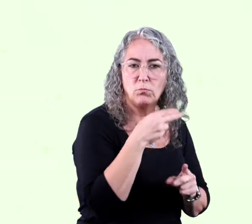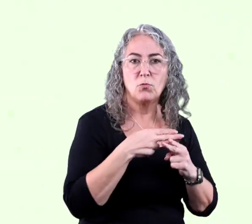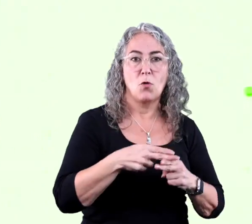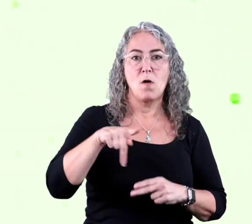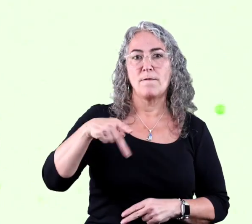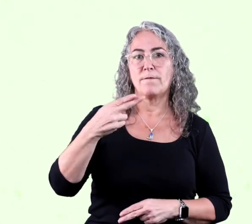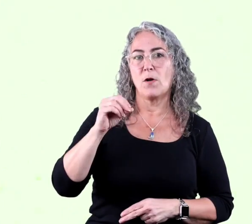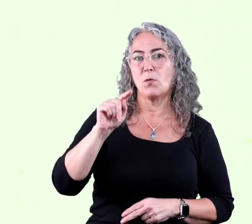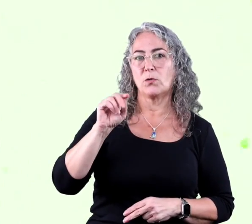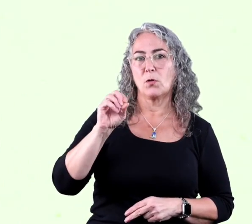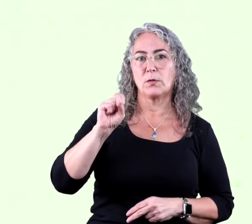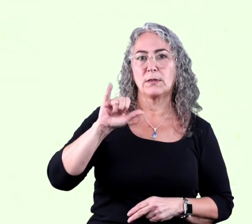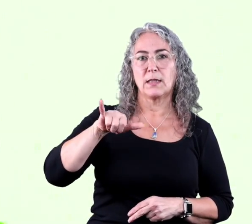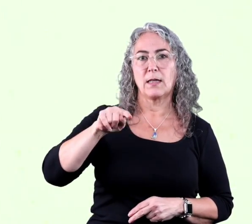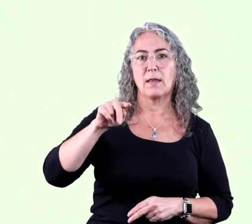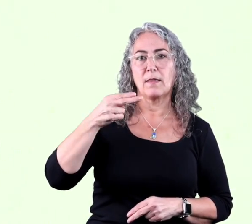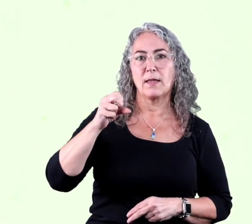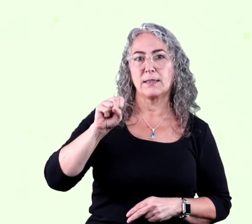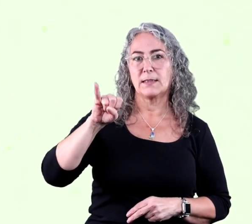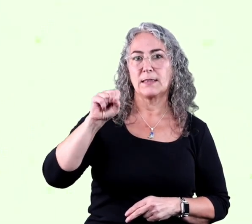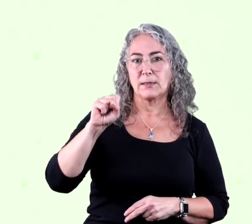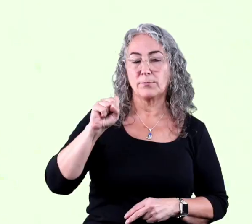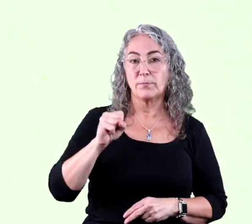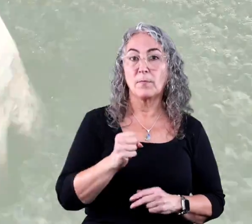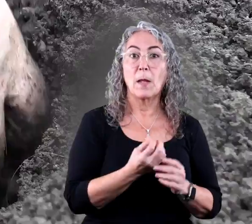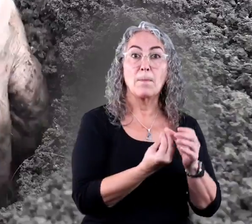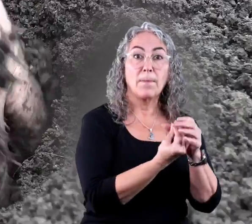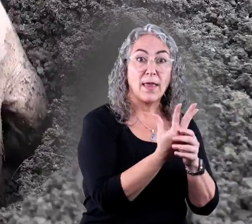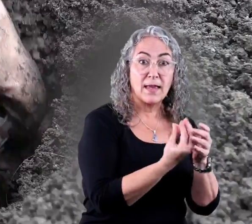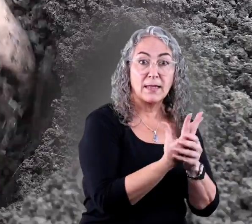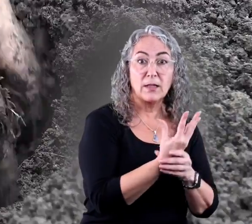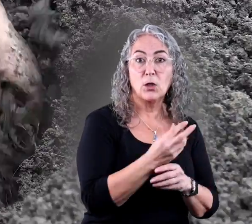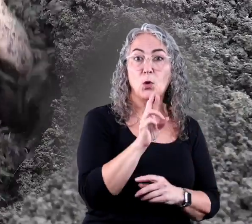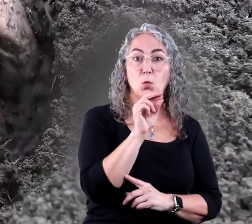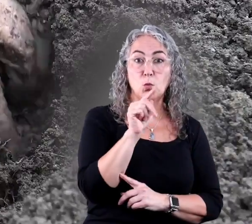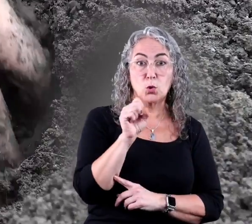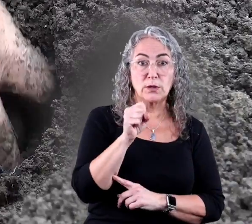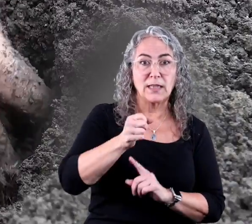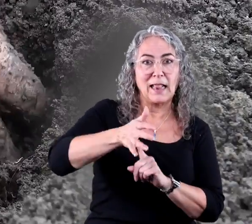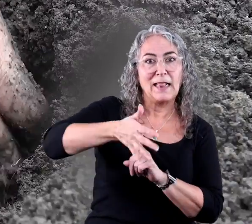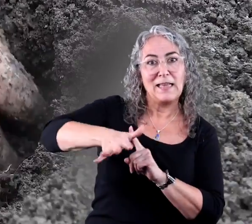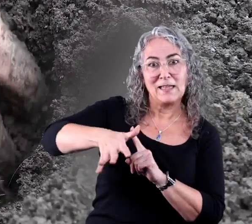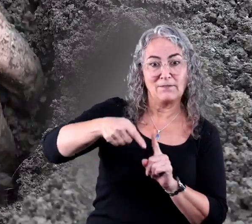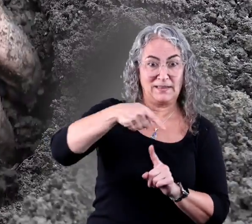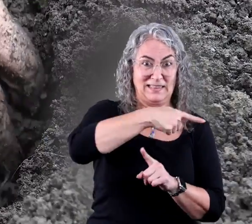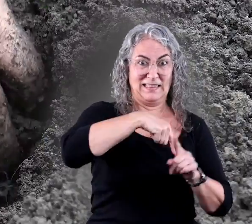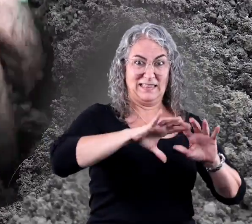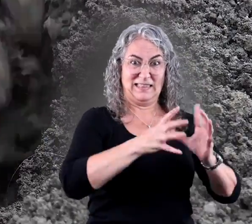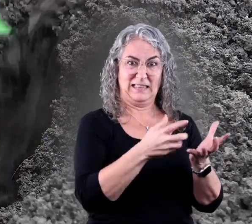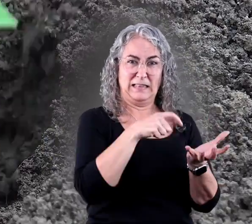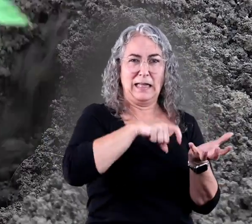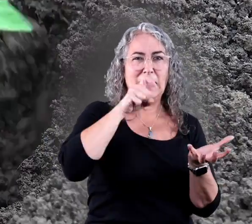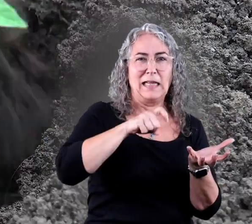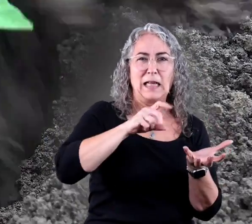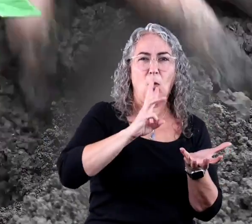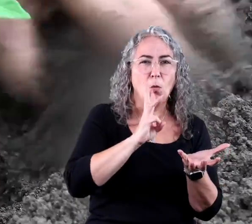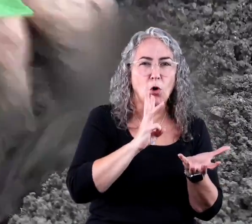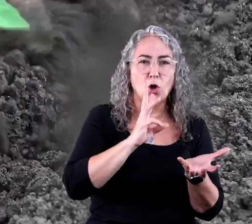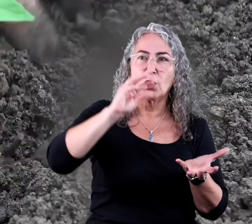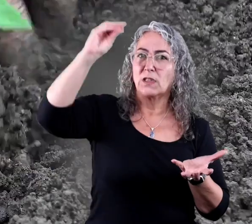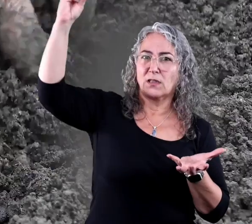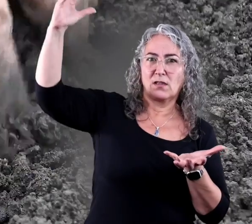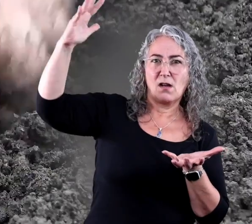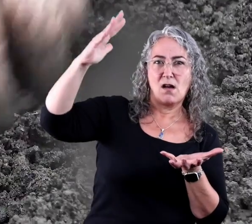This process is called photosynthesis. The plants, roots, and leaves need water and sunlight for